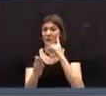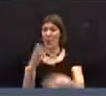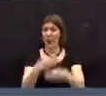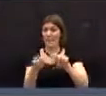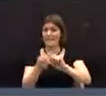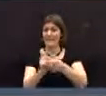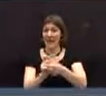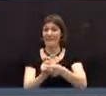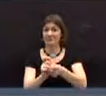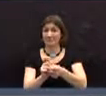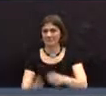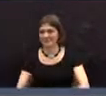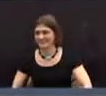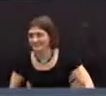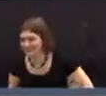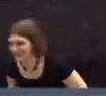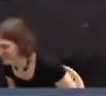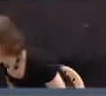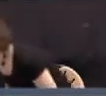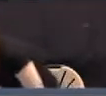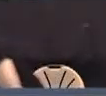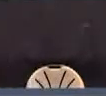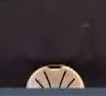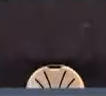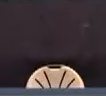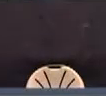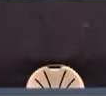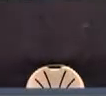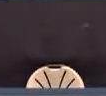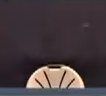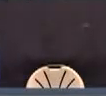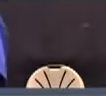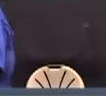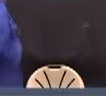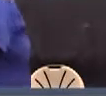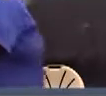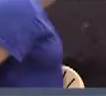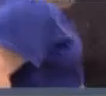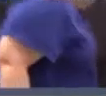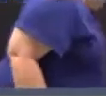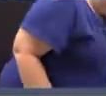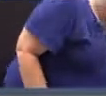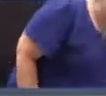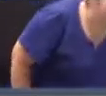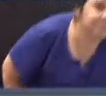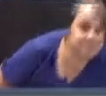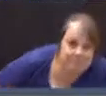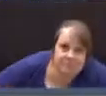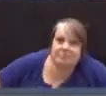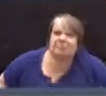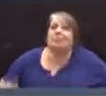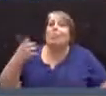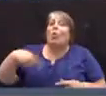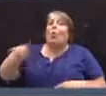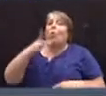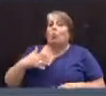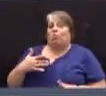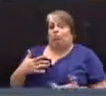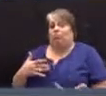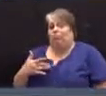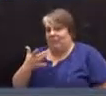amend, all those in favor of sustaining the ruling of the chair,